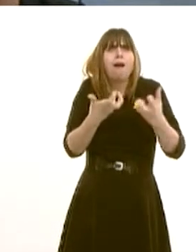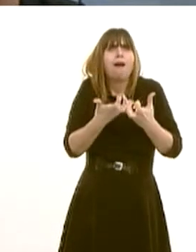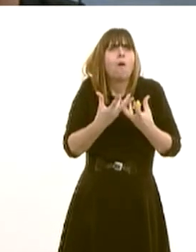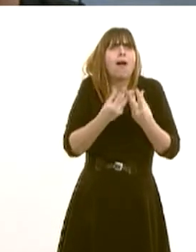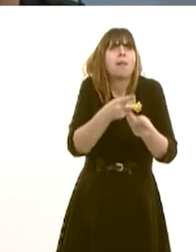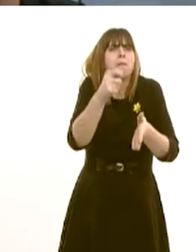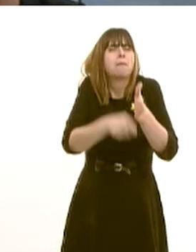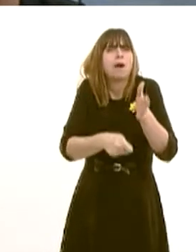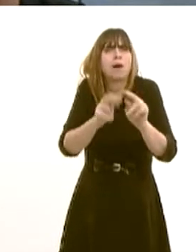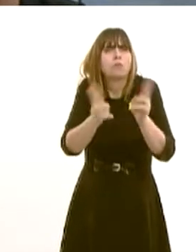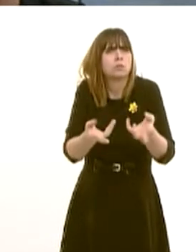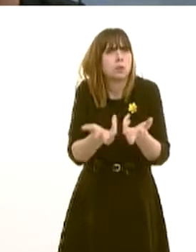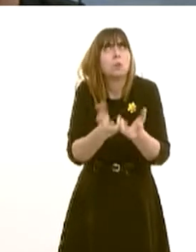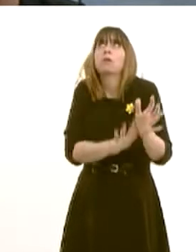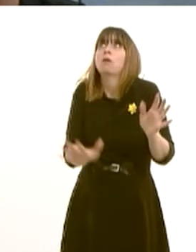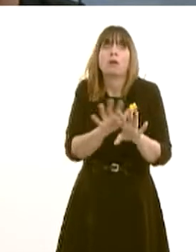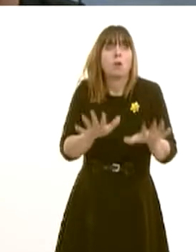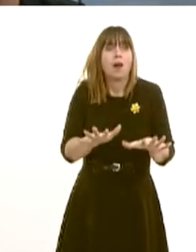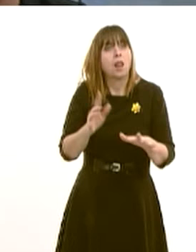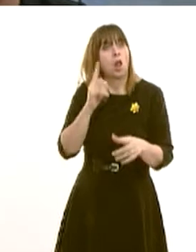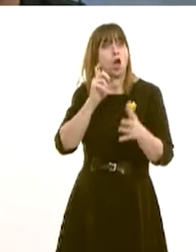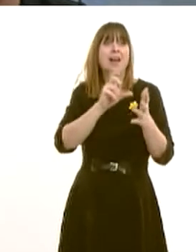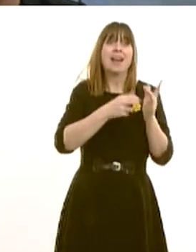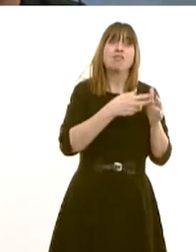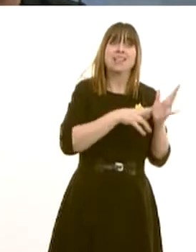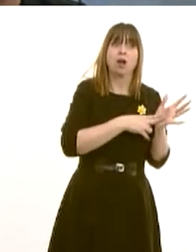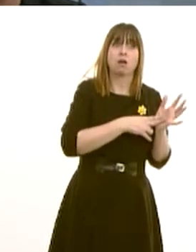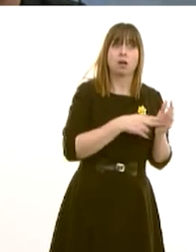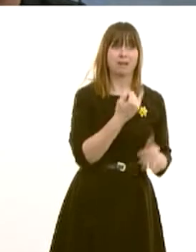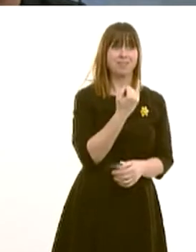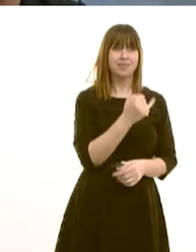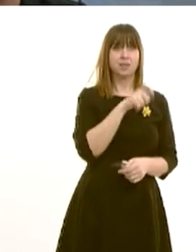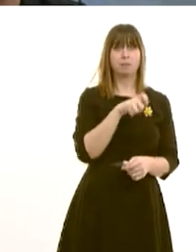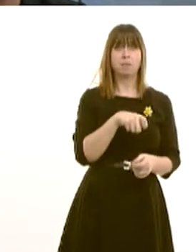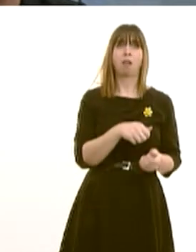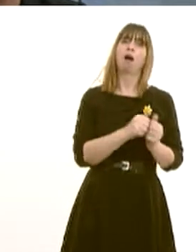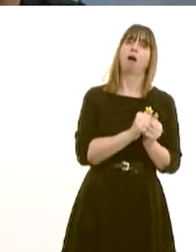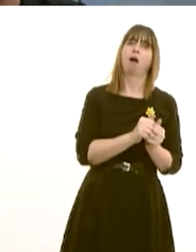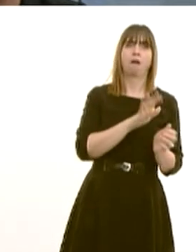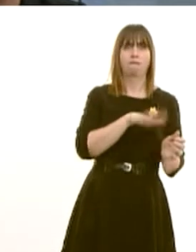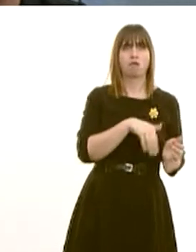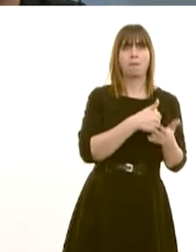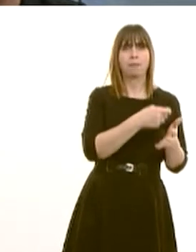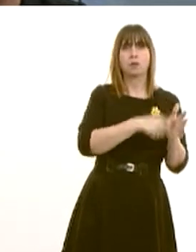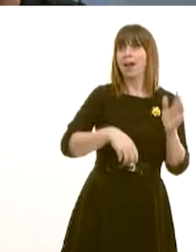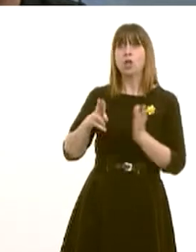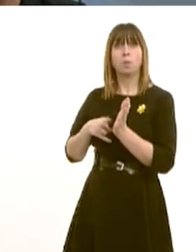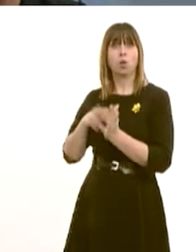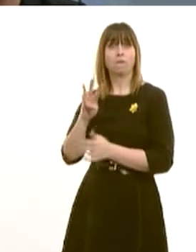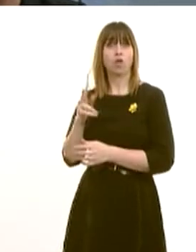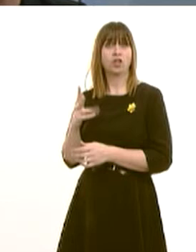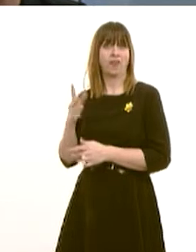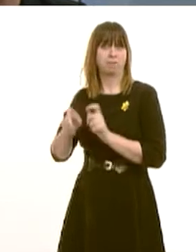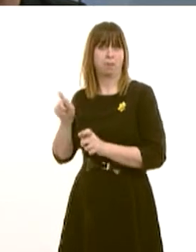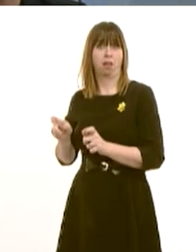require across Wales? If you look at the figures in Ceredigion, only six people benefited from the scheme. In Newport, 435